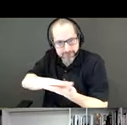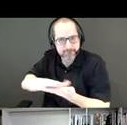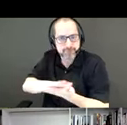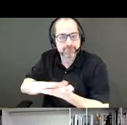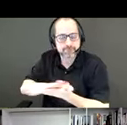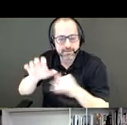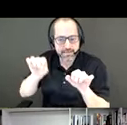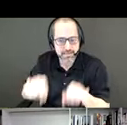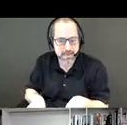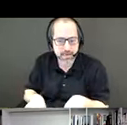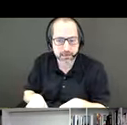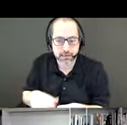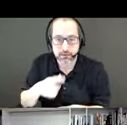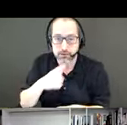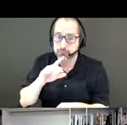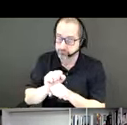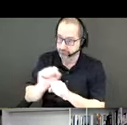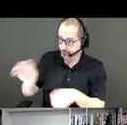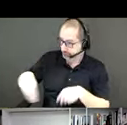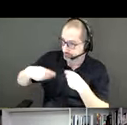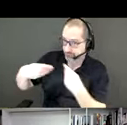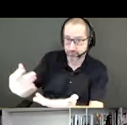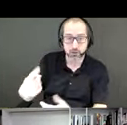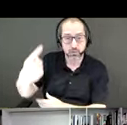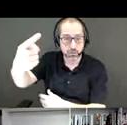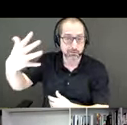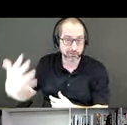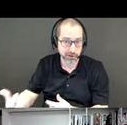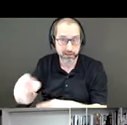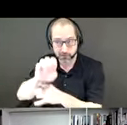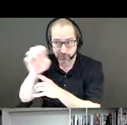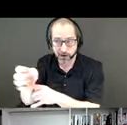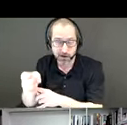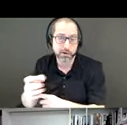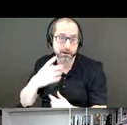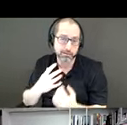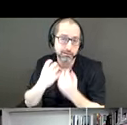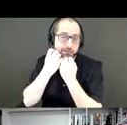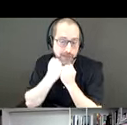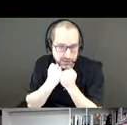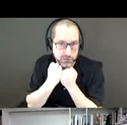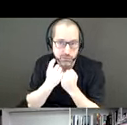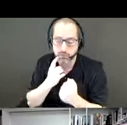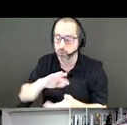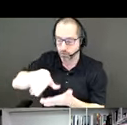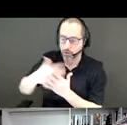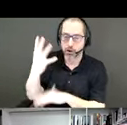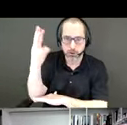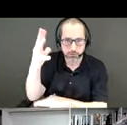in the city, but contribute almost one fifth of the total environmental value of all trees in the city.